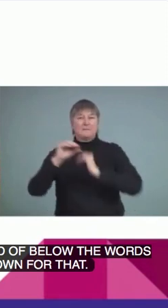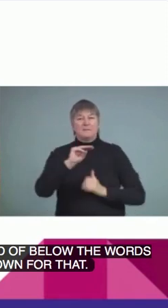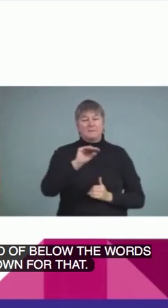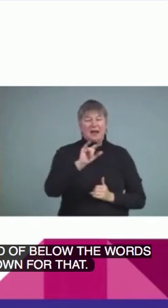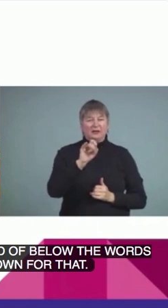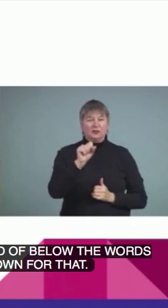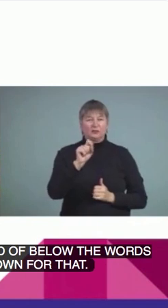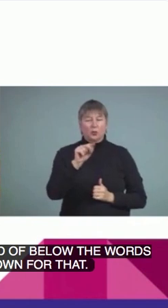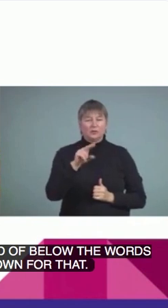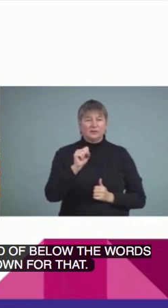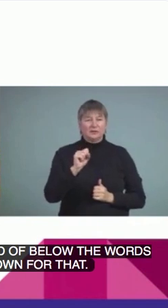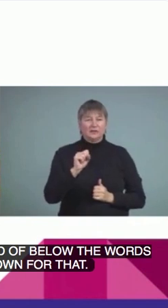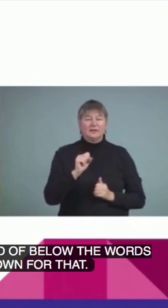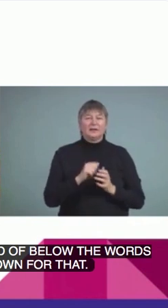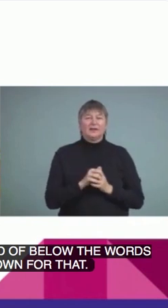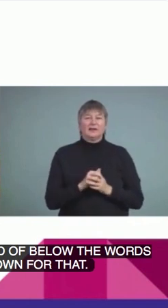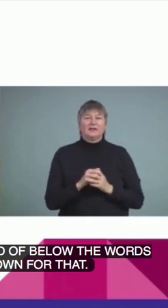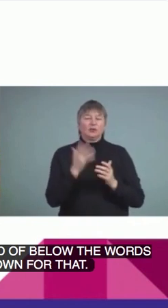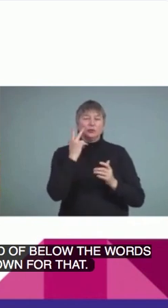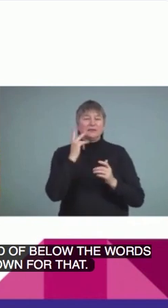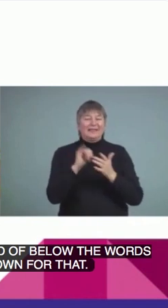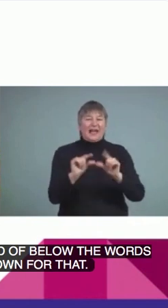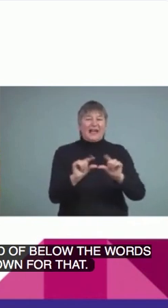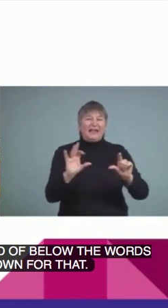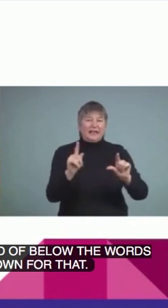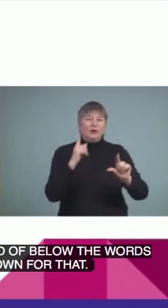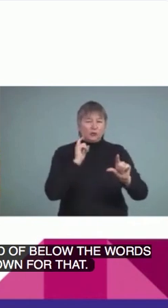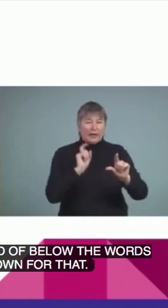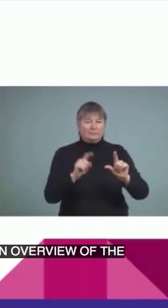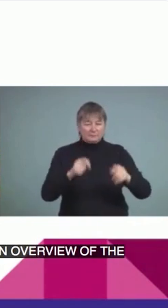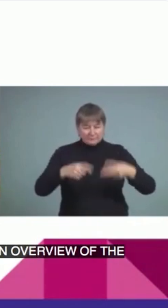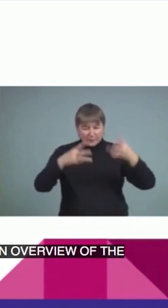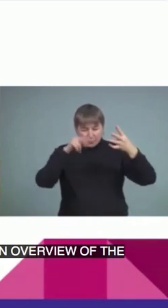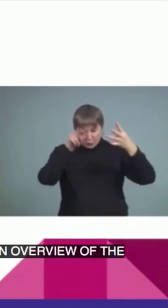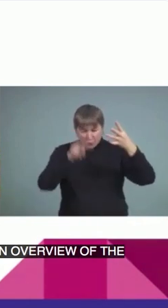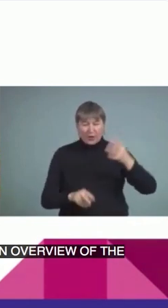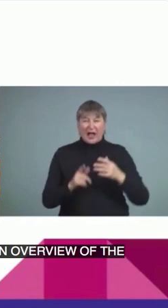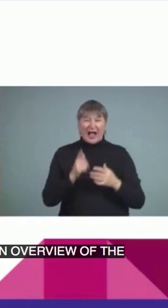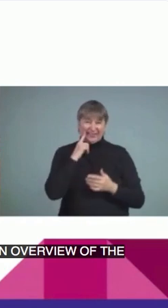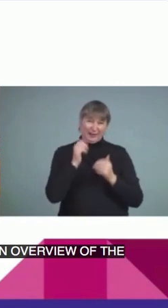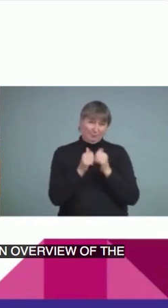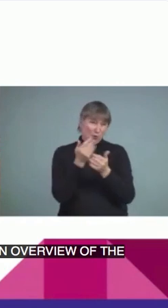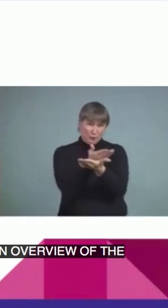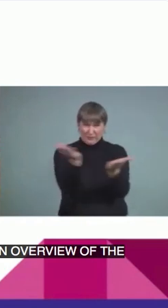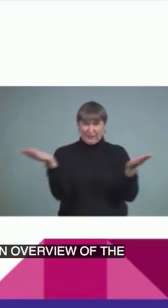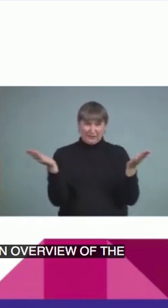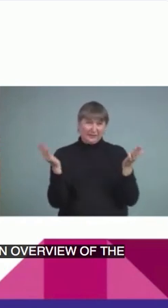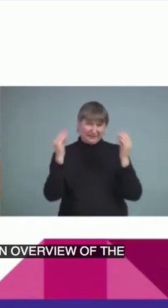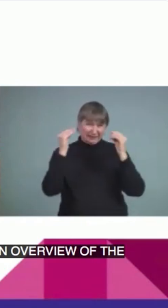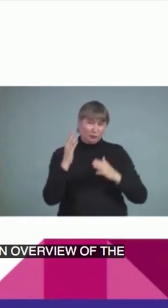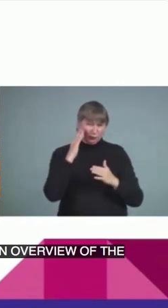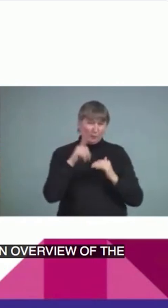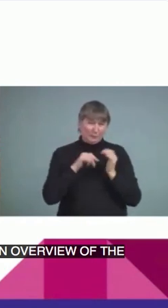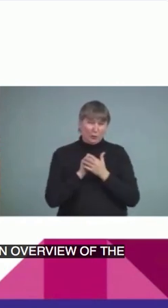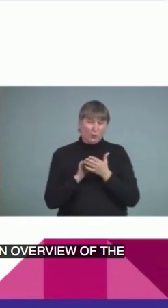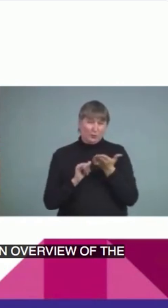for an overview of the resource, I have the link there, but most of you probably are familiar with this. And